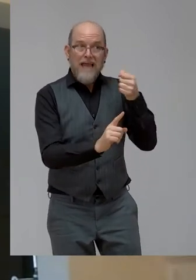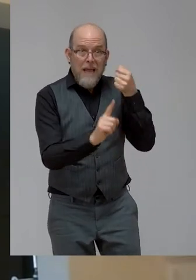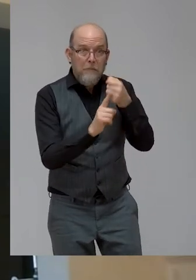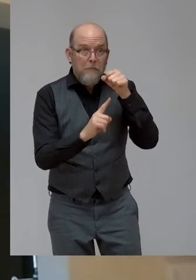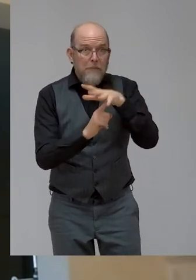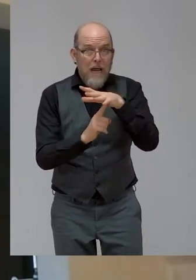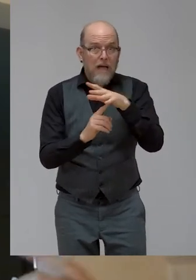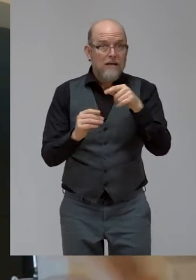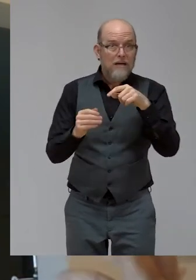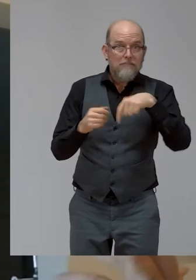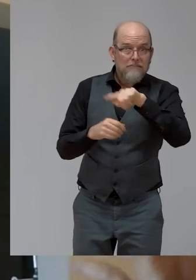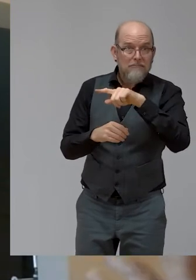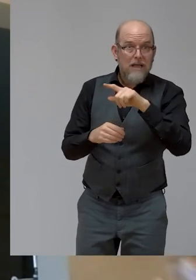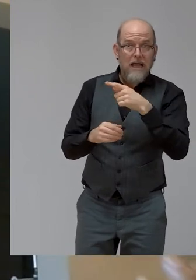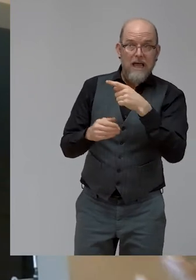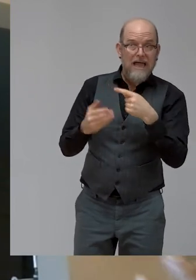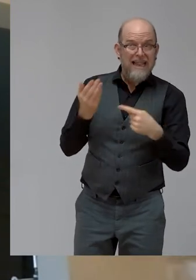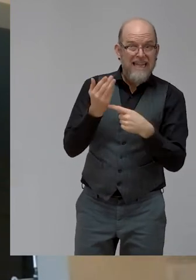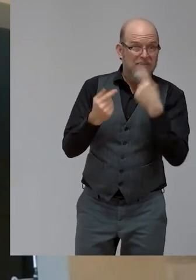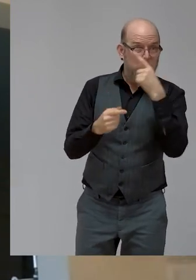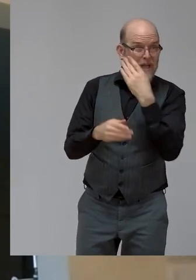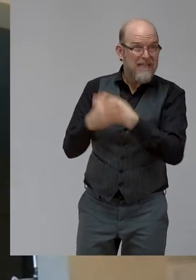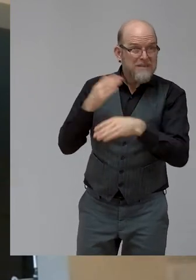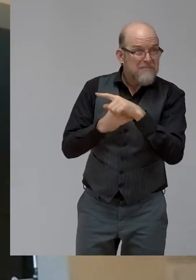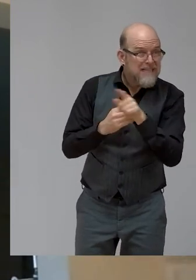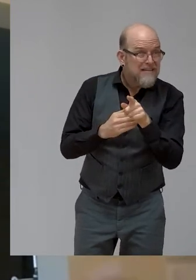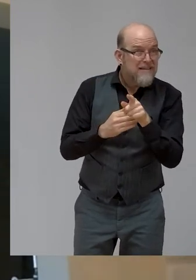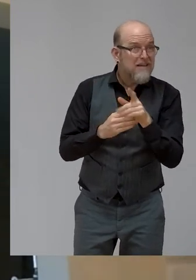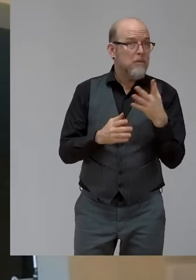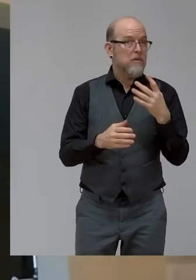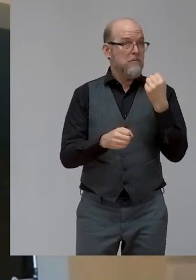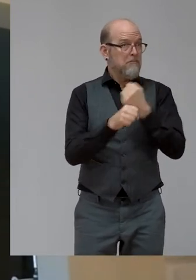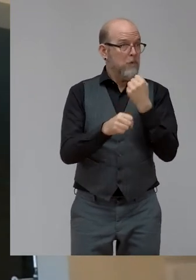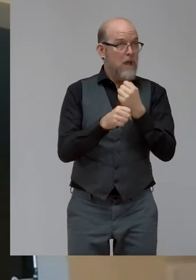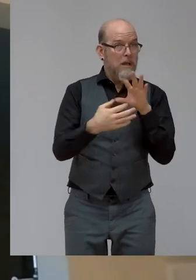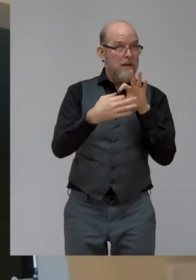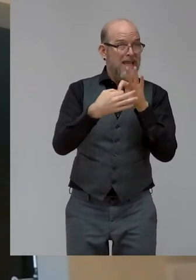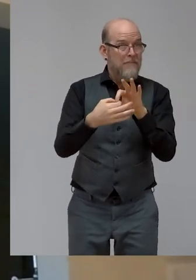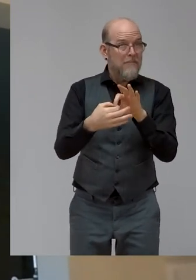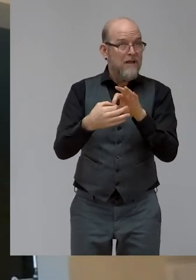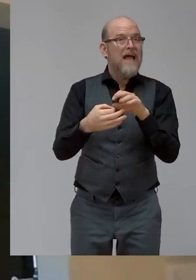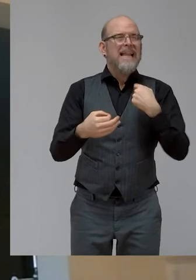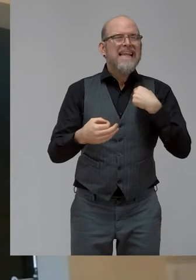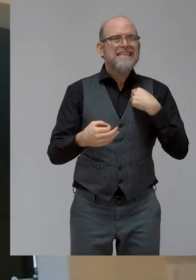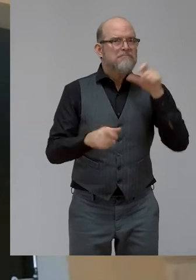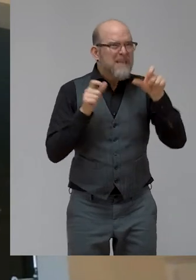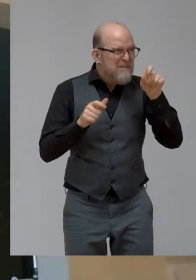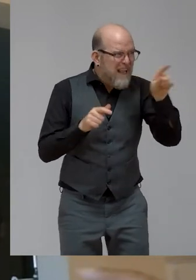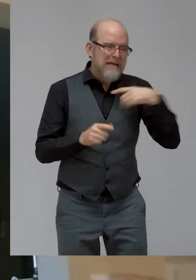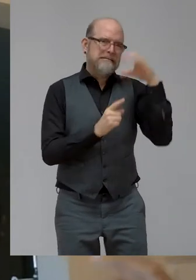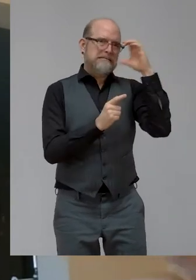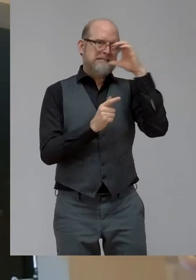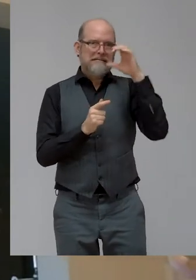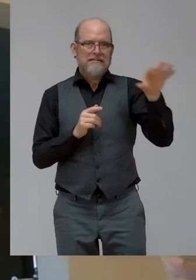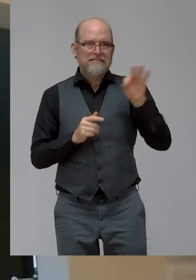and employment also other types of partners that we're looking for. And we're also looking for partners that